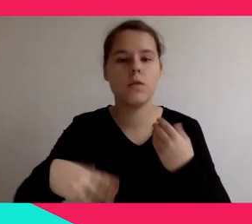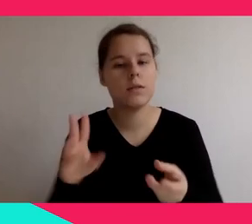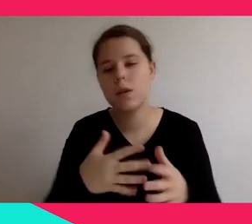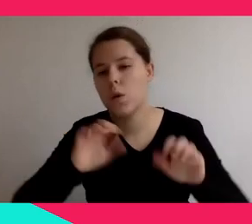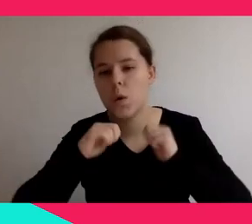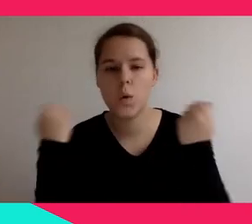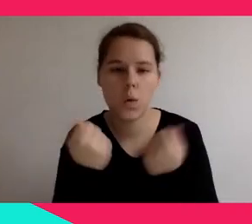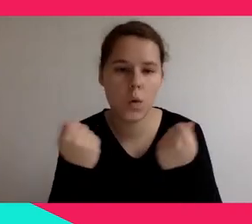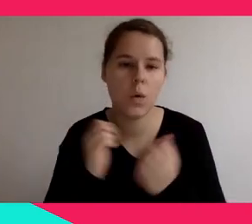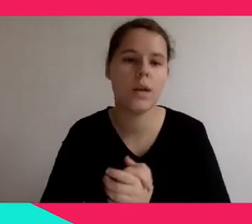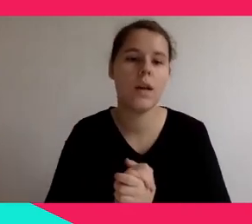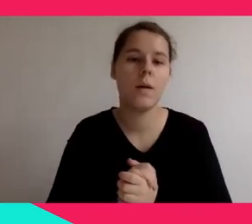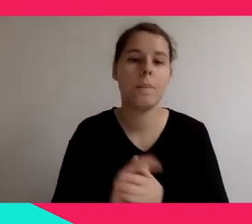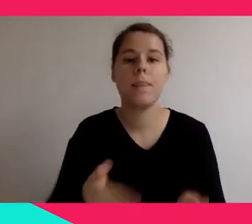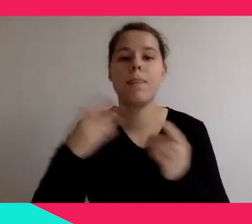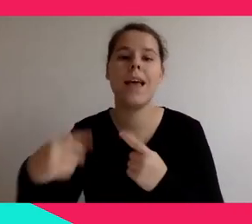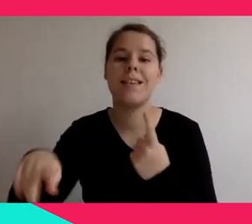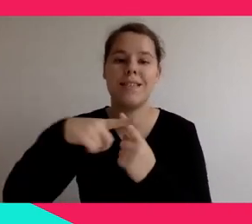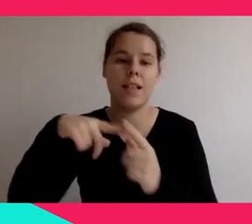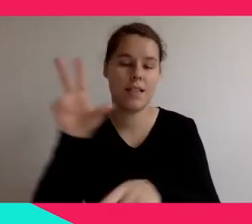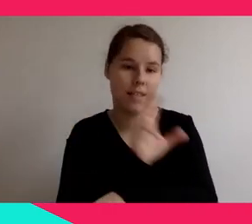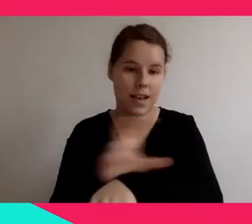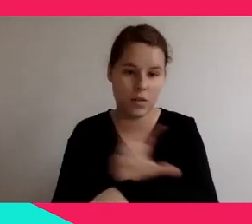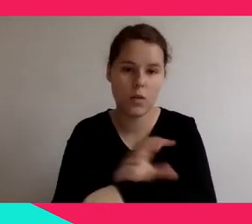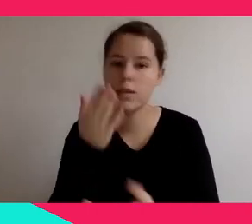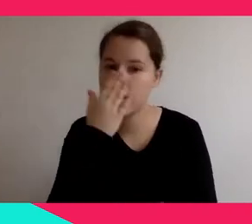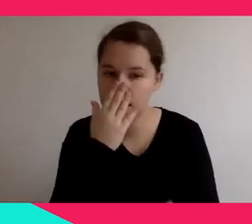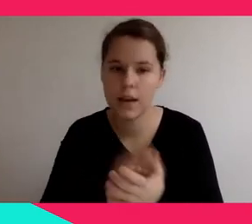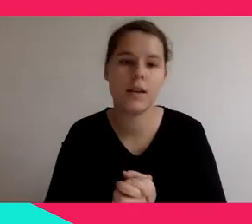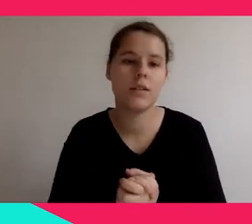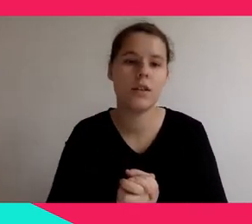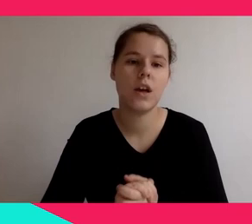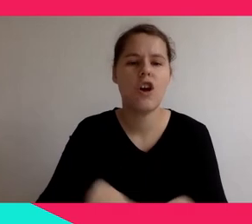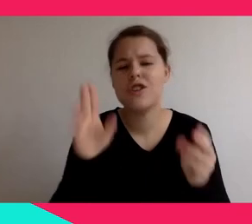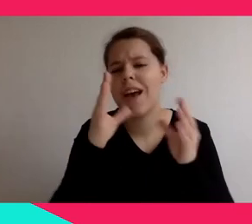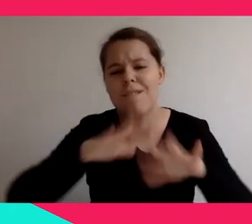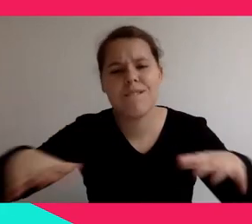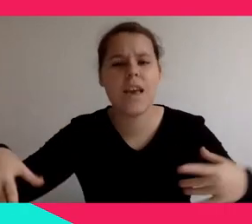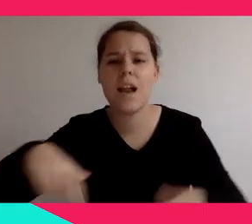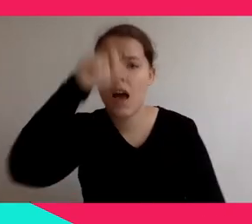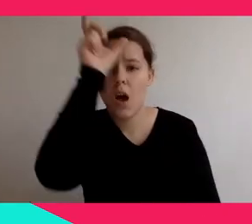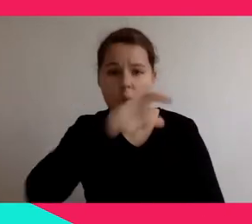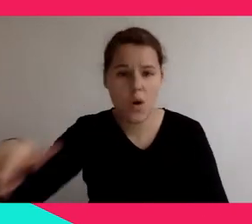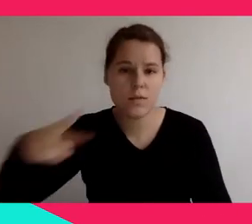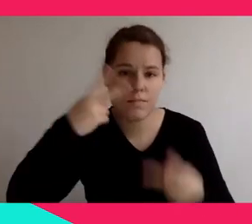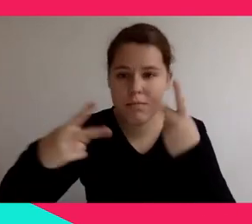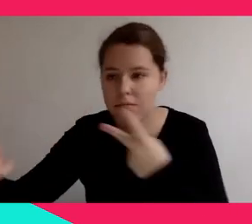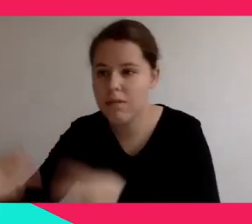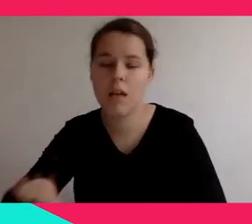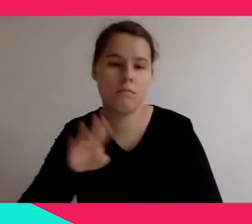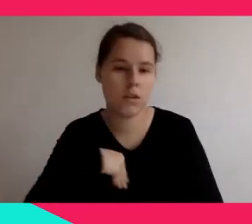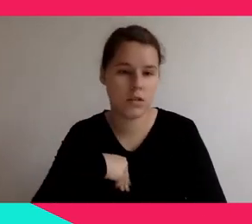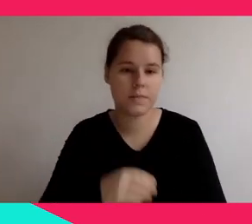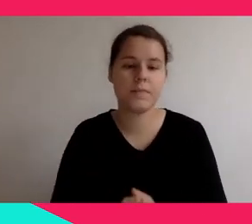in the virtual reality context, where sometimes you can only have a few people at the same time.